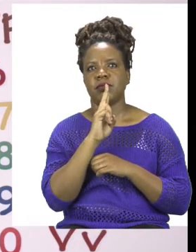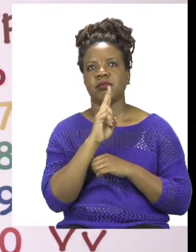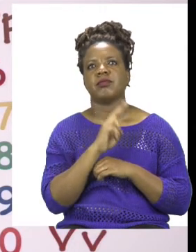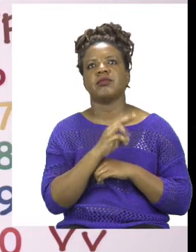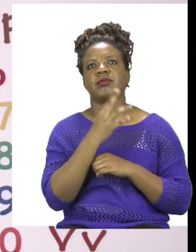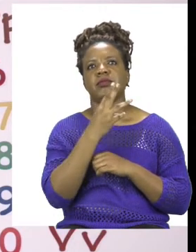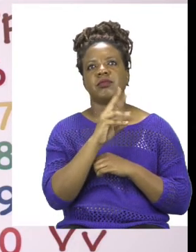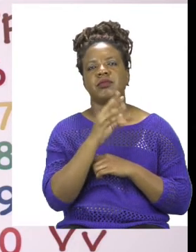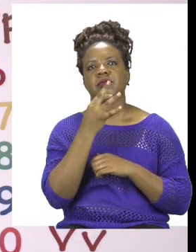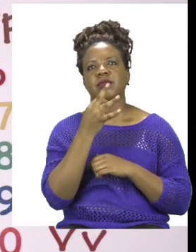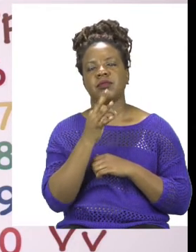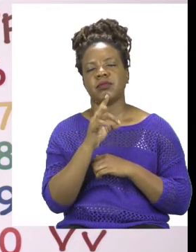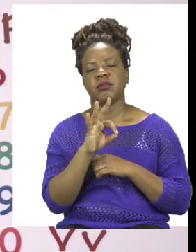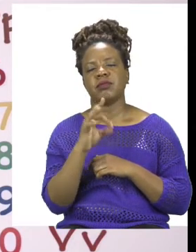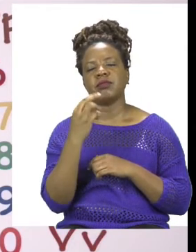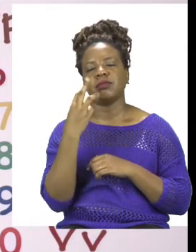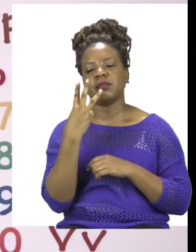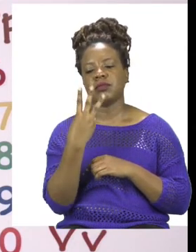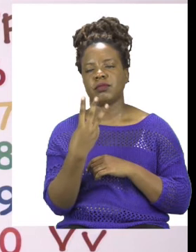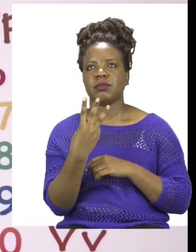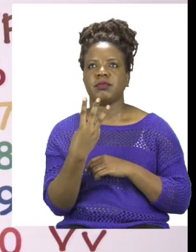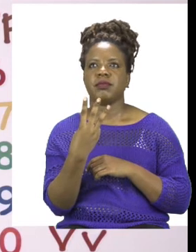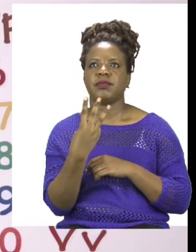693.